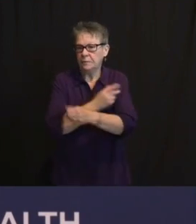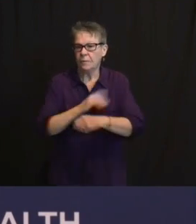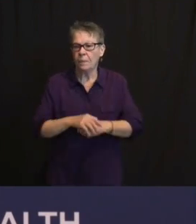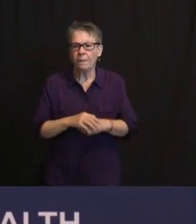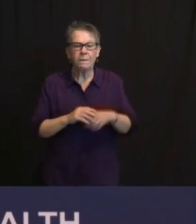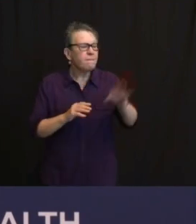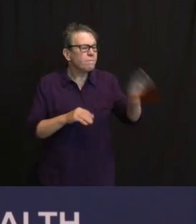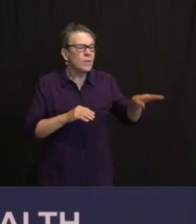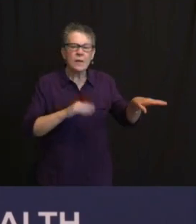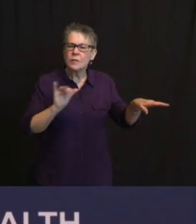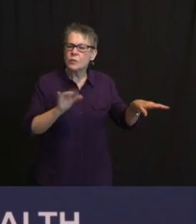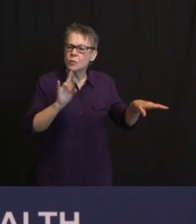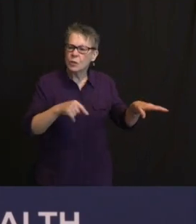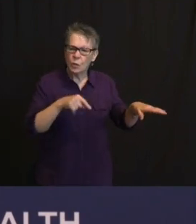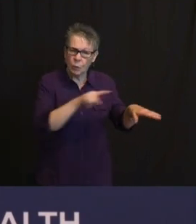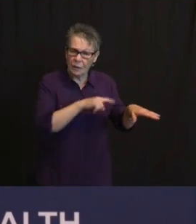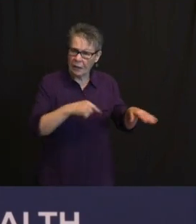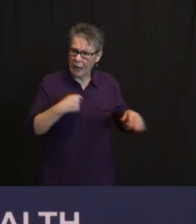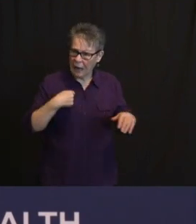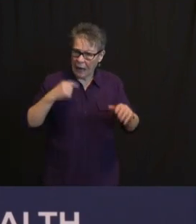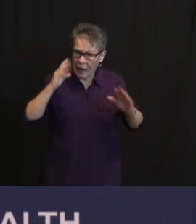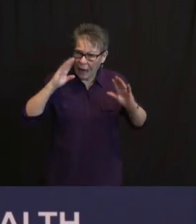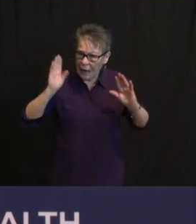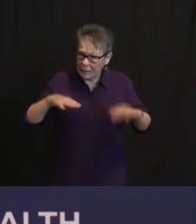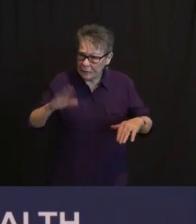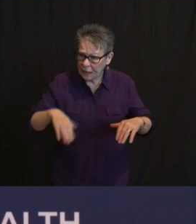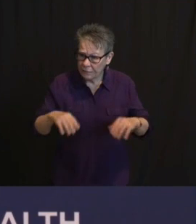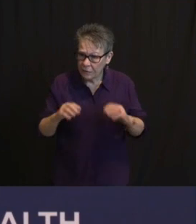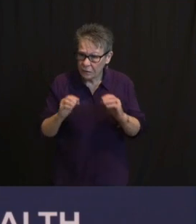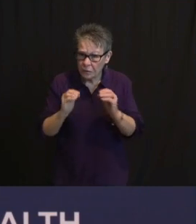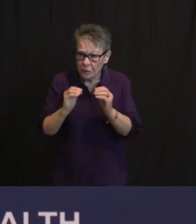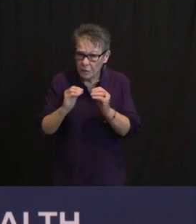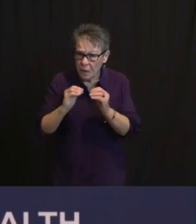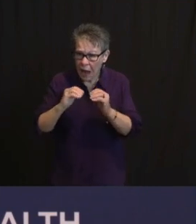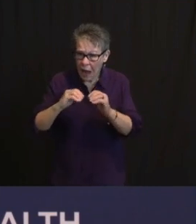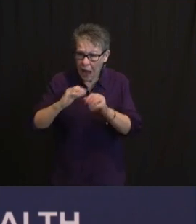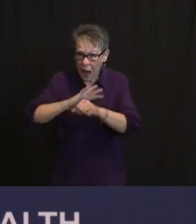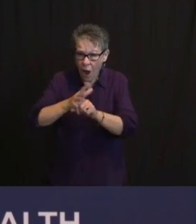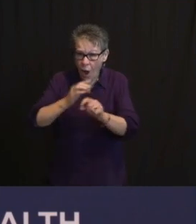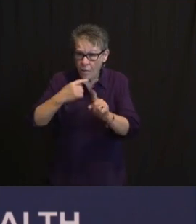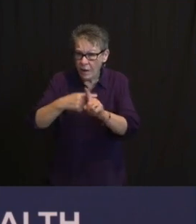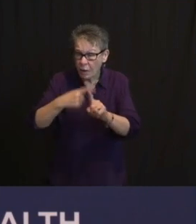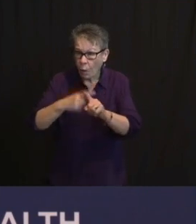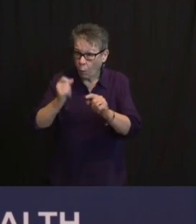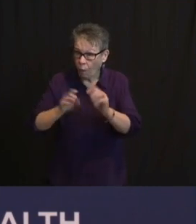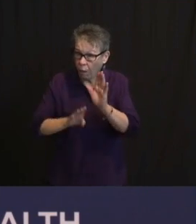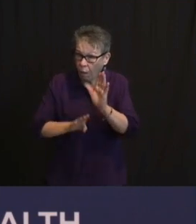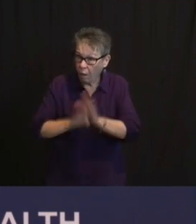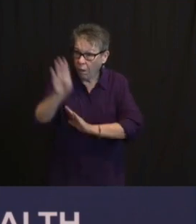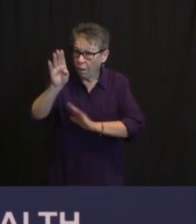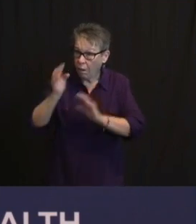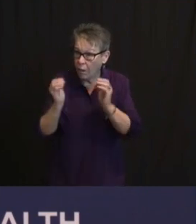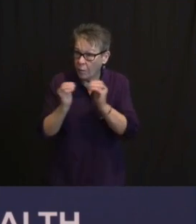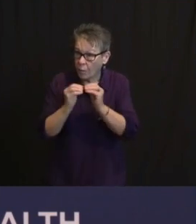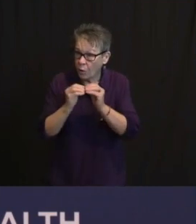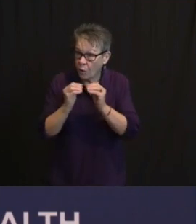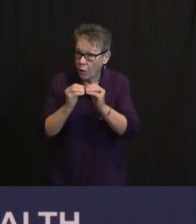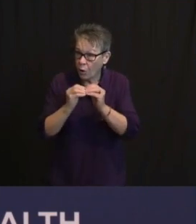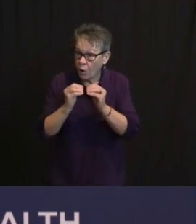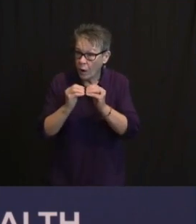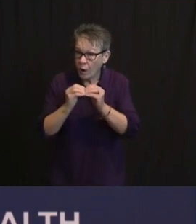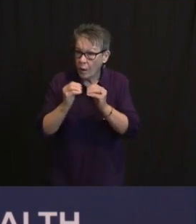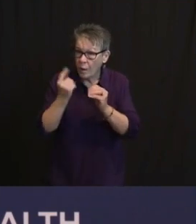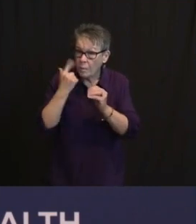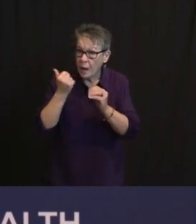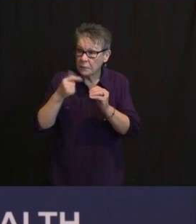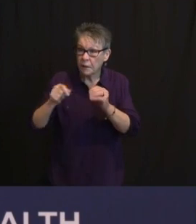EXPECT POSITIVE CASES AND HOSPITALIZATIONS TO EITHER INCREASE, YOU KNOW, DEPENDING ON WHERE YOU COME OUT ON THE PACE OF VACCINES VERSUS